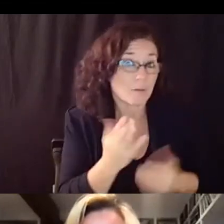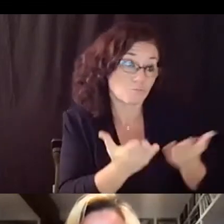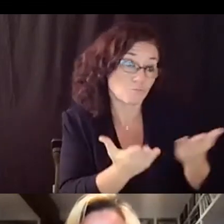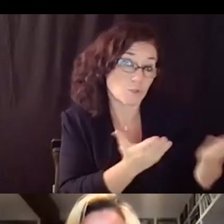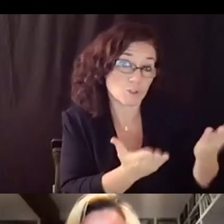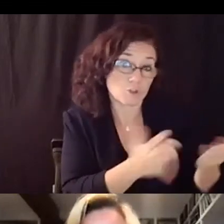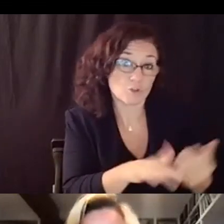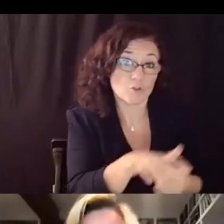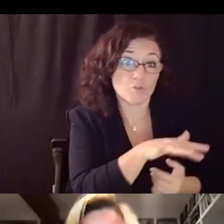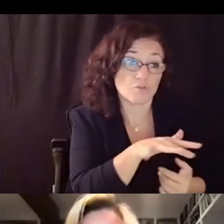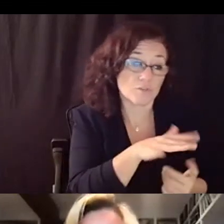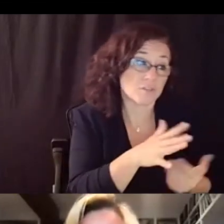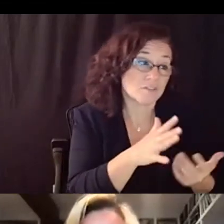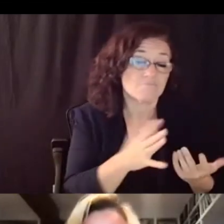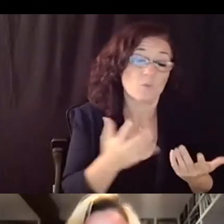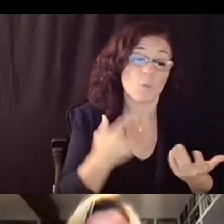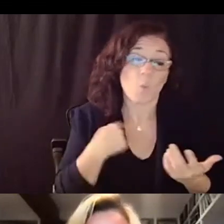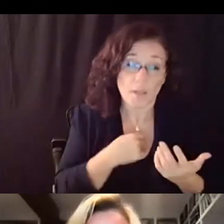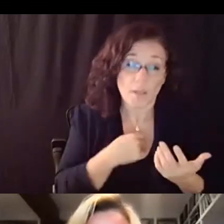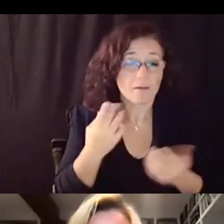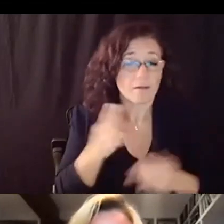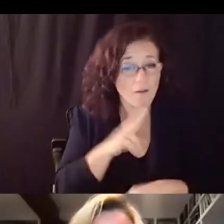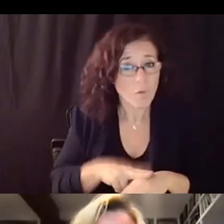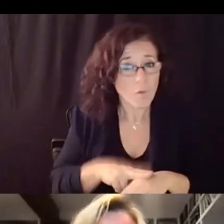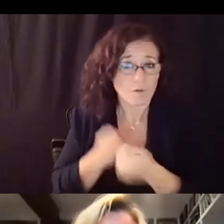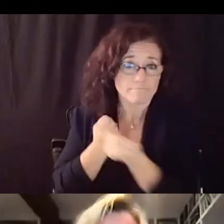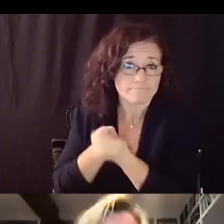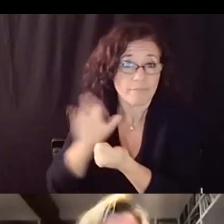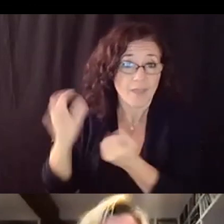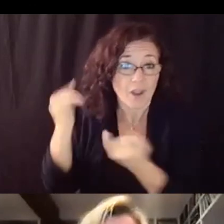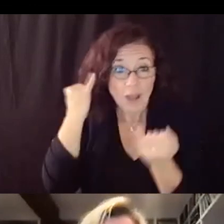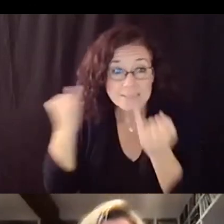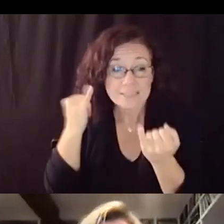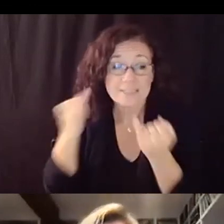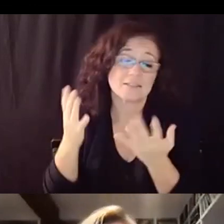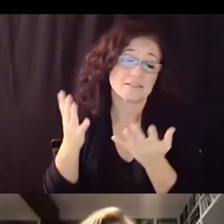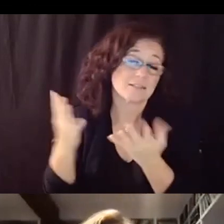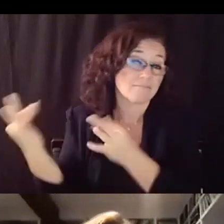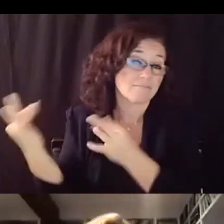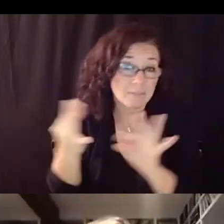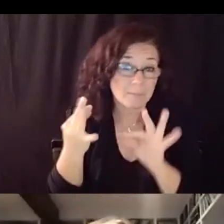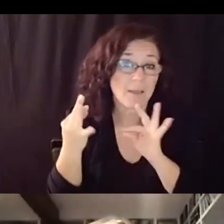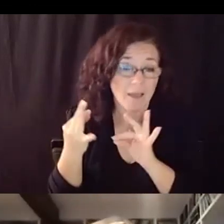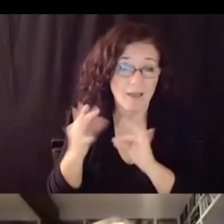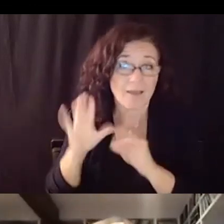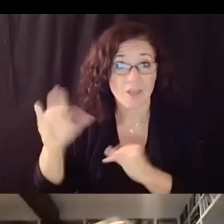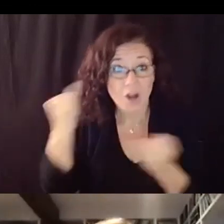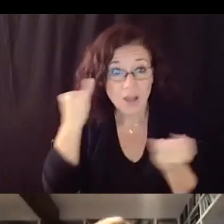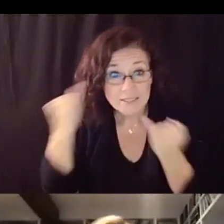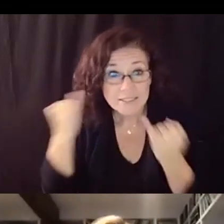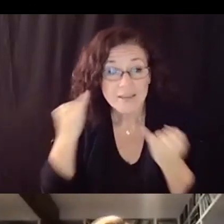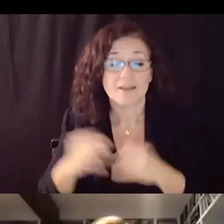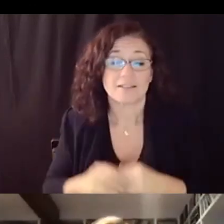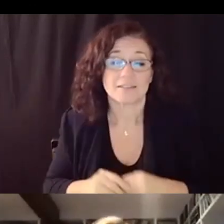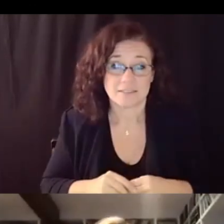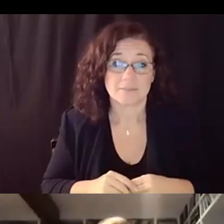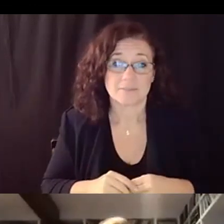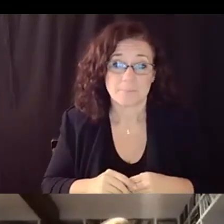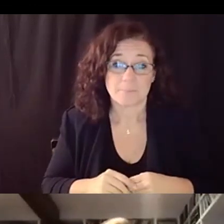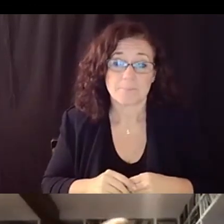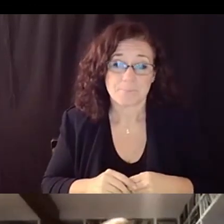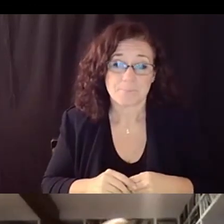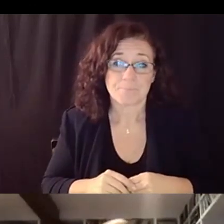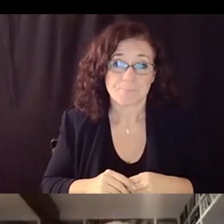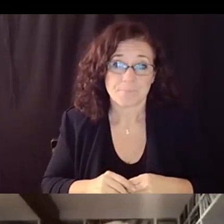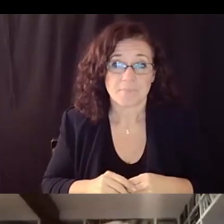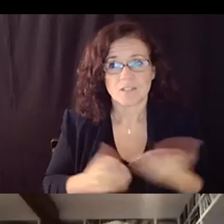of the concerns that they're bringing to us both in the emails that you have received as well as some of the um sessions and meetings that we will